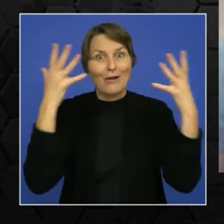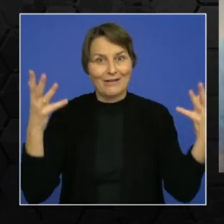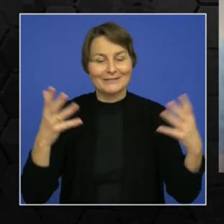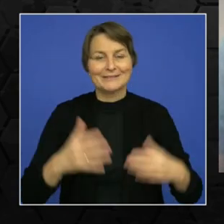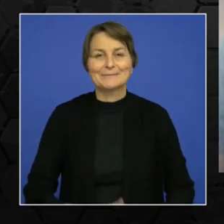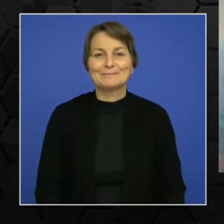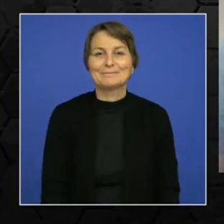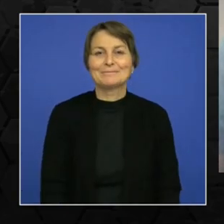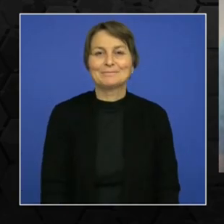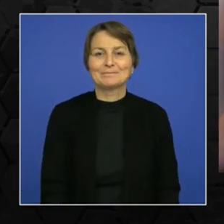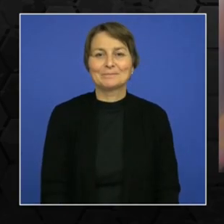transition to our next. Next. Next. Next.